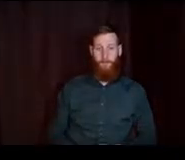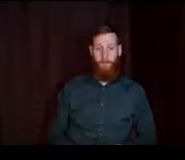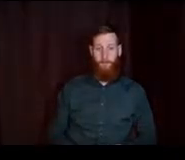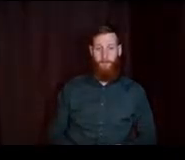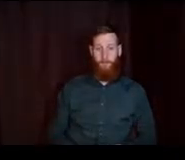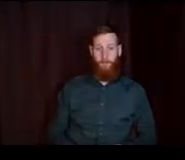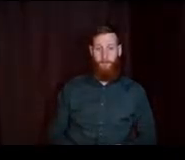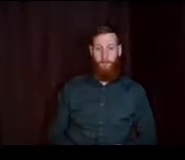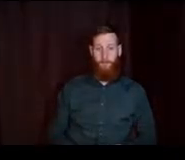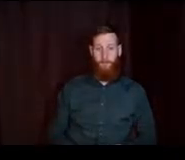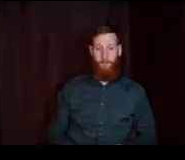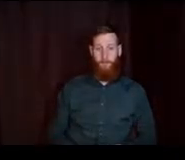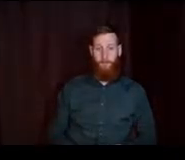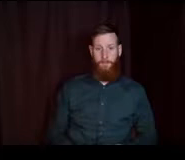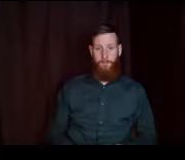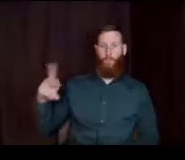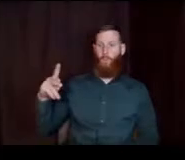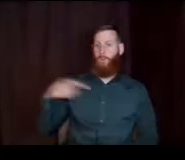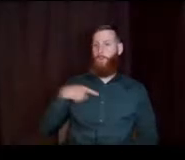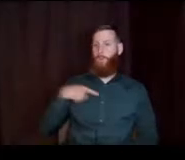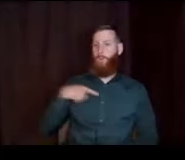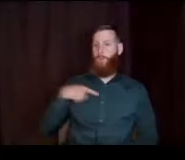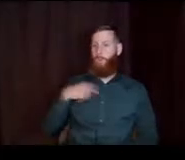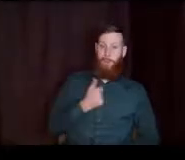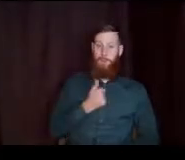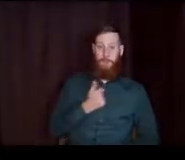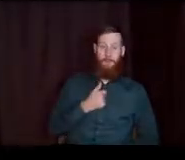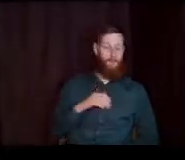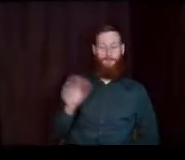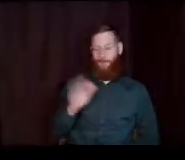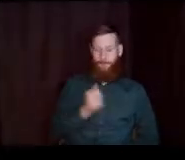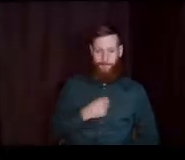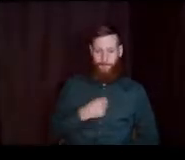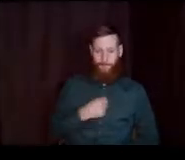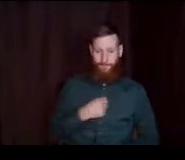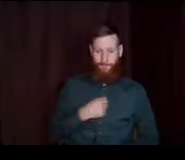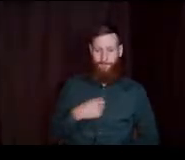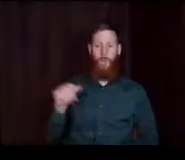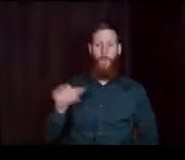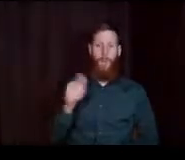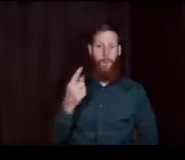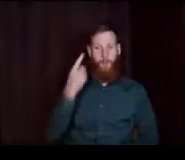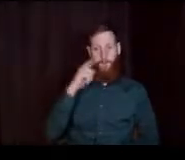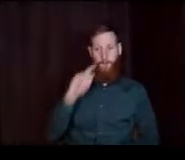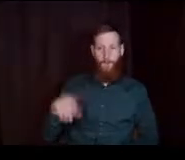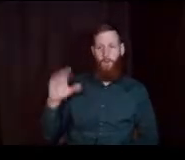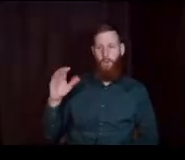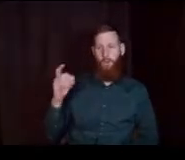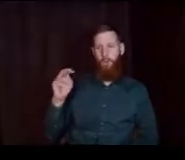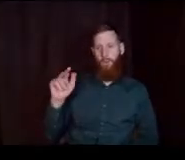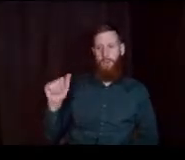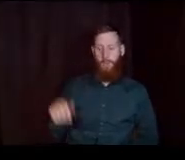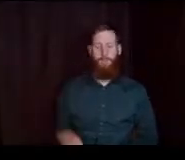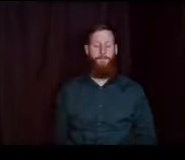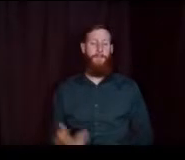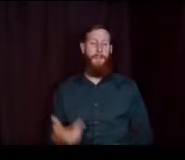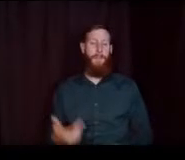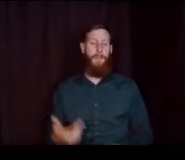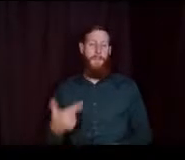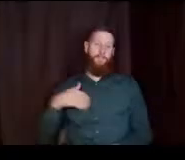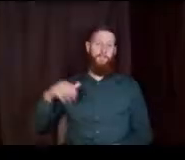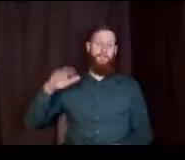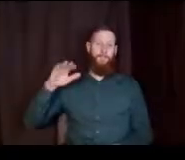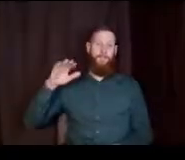I didn't unmute my mic. was talking to myself there for a minute. OK, this is another one for Christina. If I have a 529,